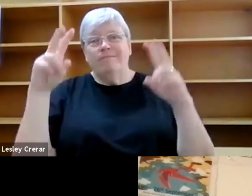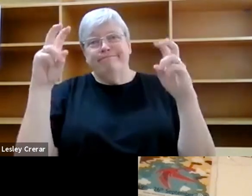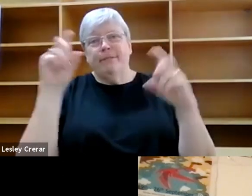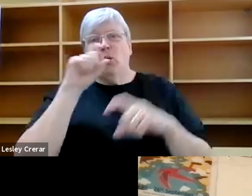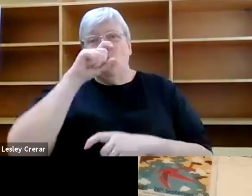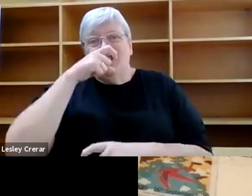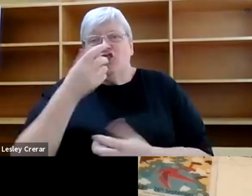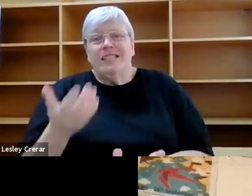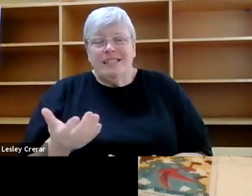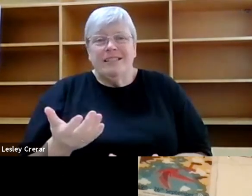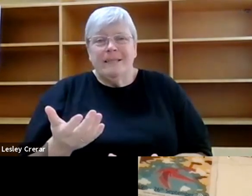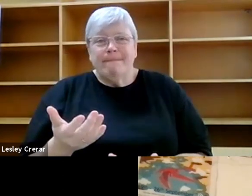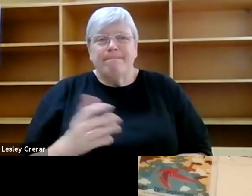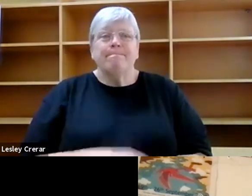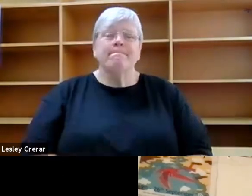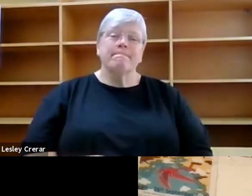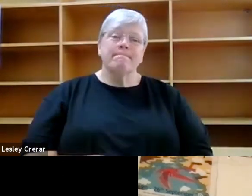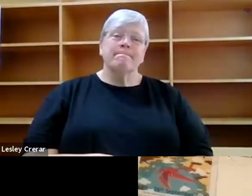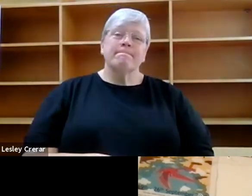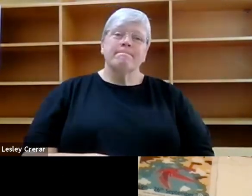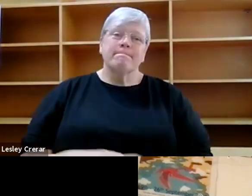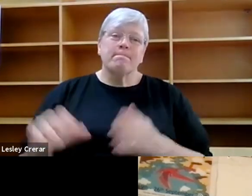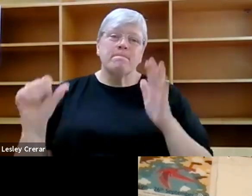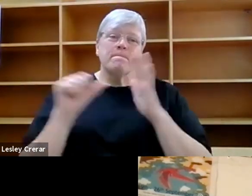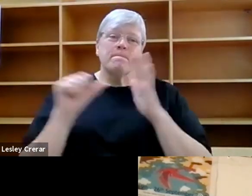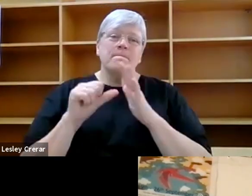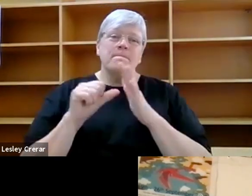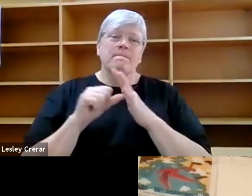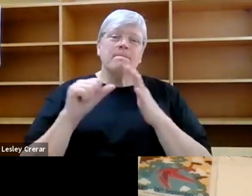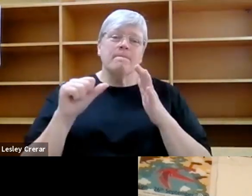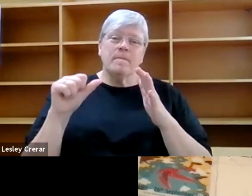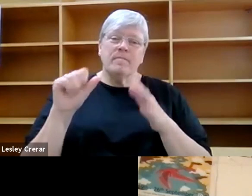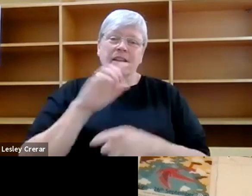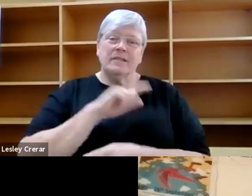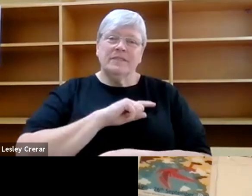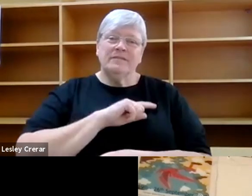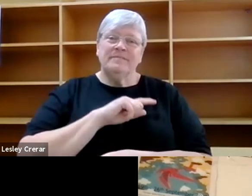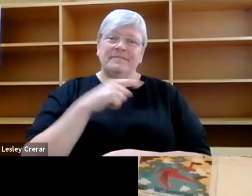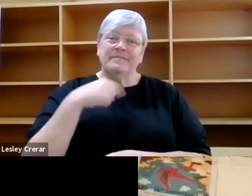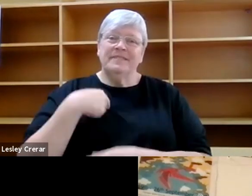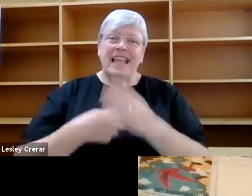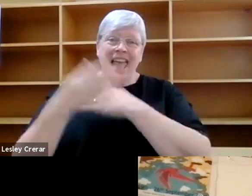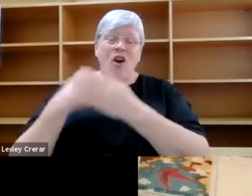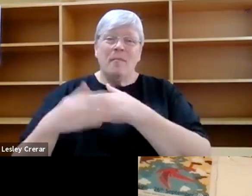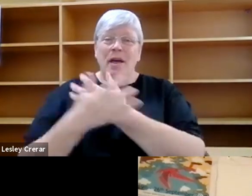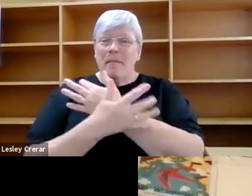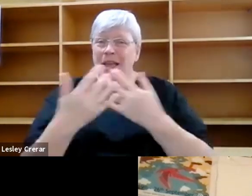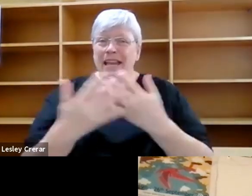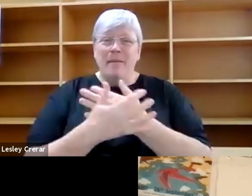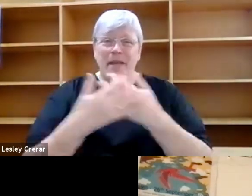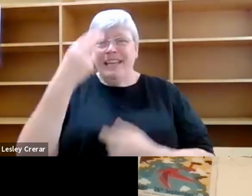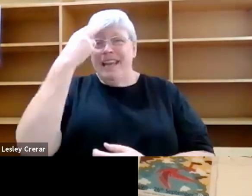be witches. And it's very difficult because historically there have been many, many, many names for which